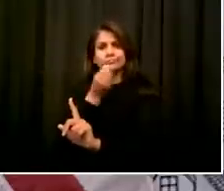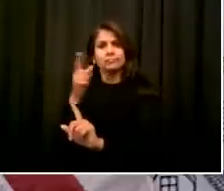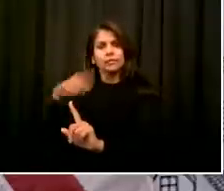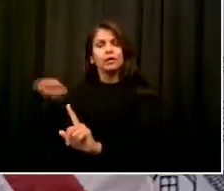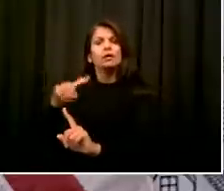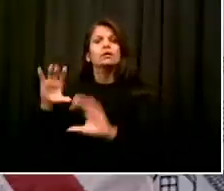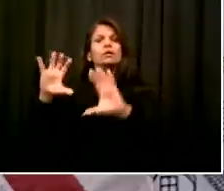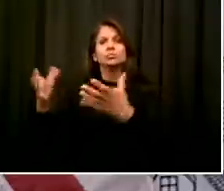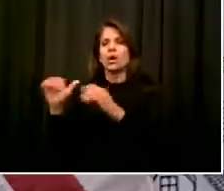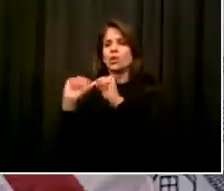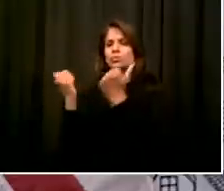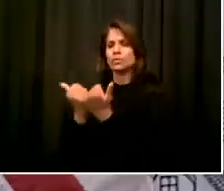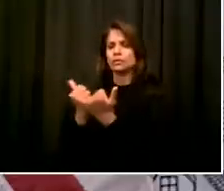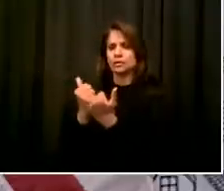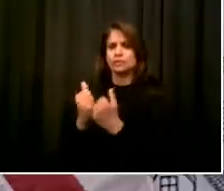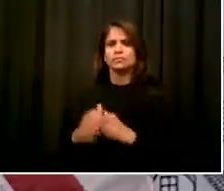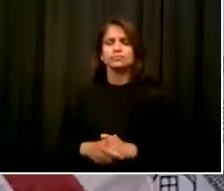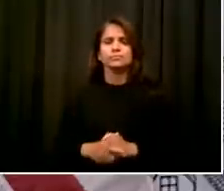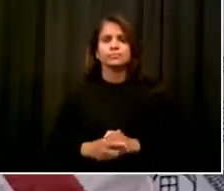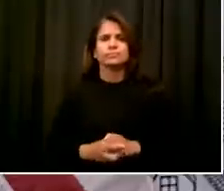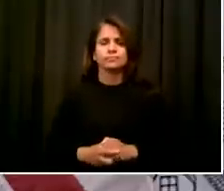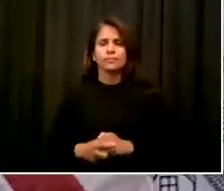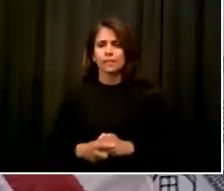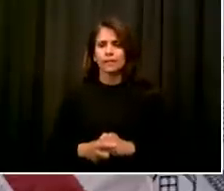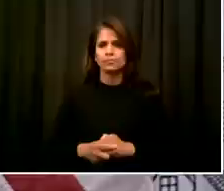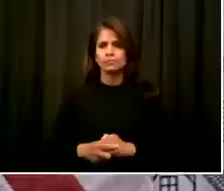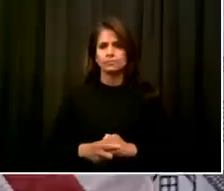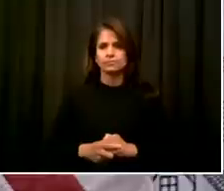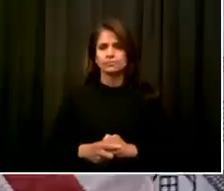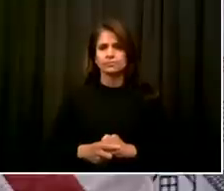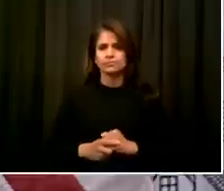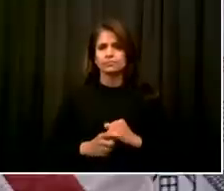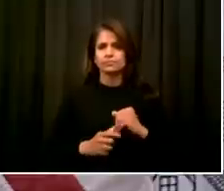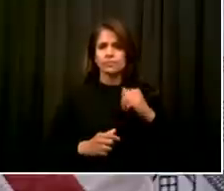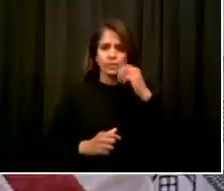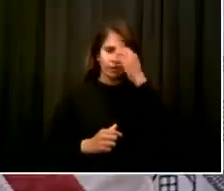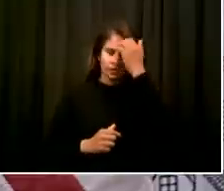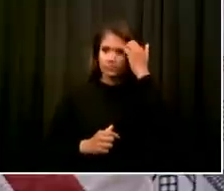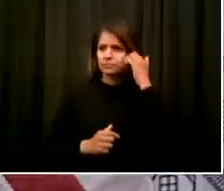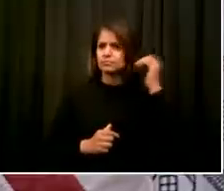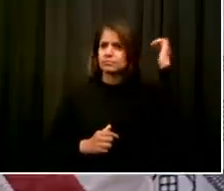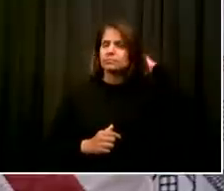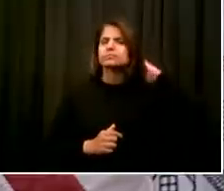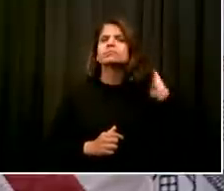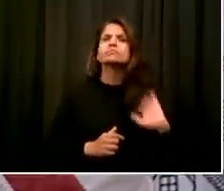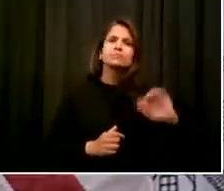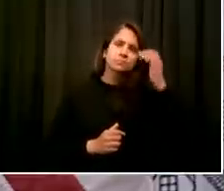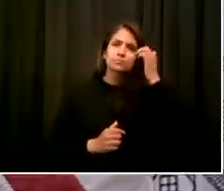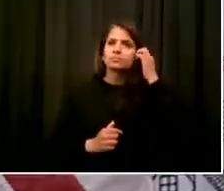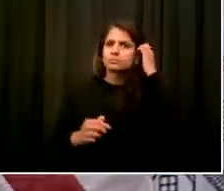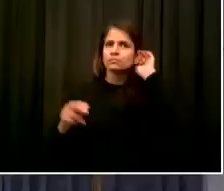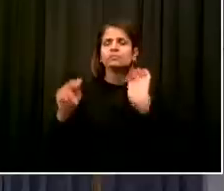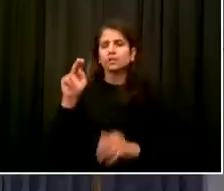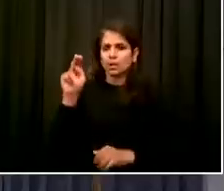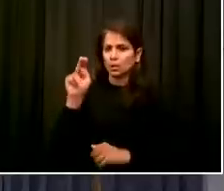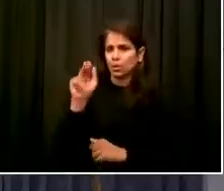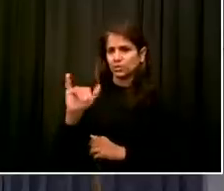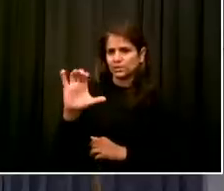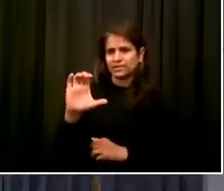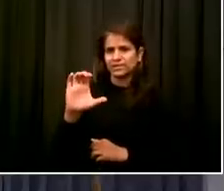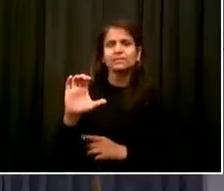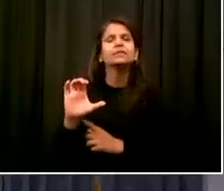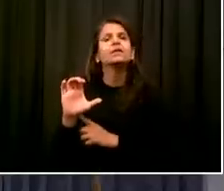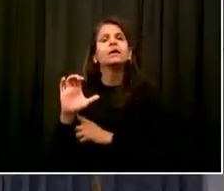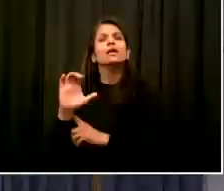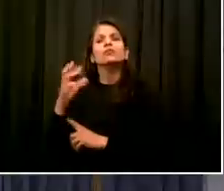comes over, the executive director of the New York City Hospitality Alliance, Andrew Riggie. Welcome, Andrew.